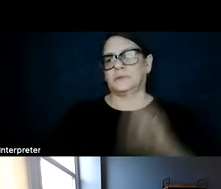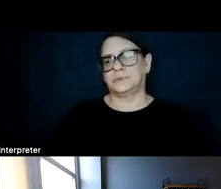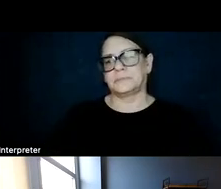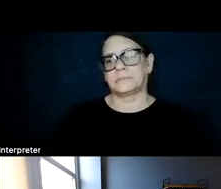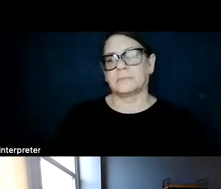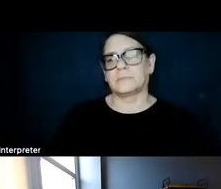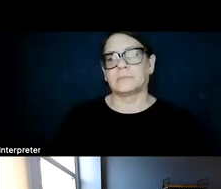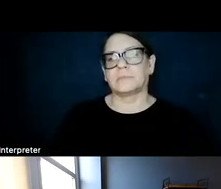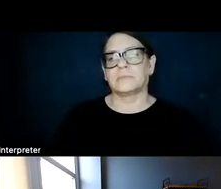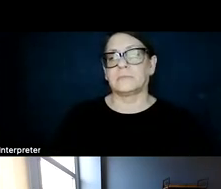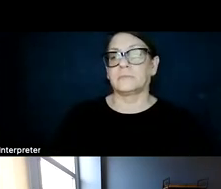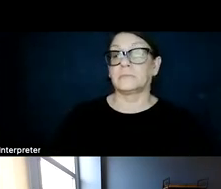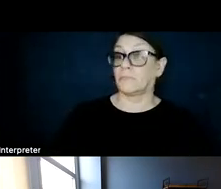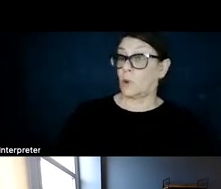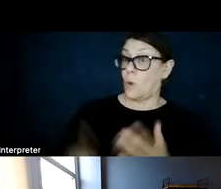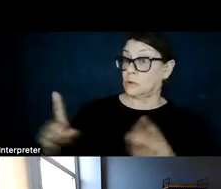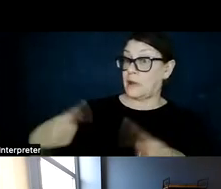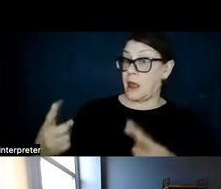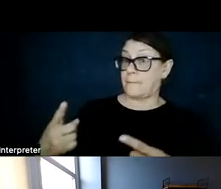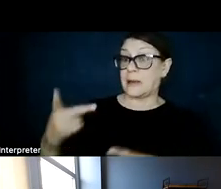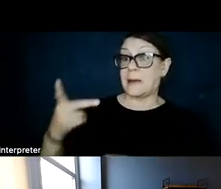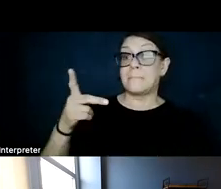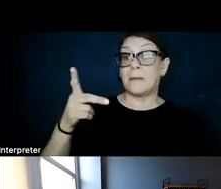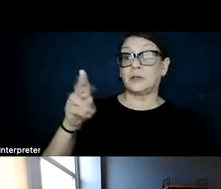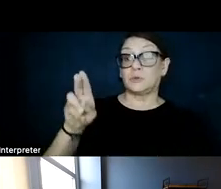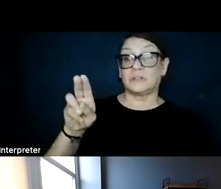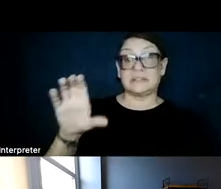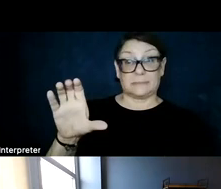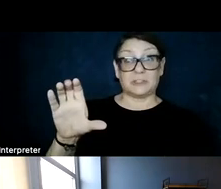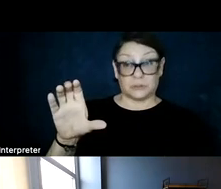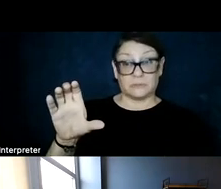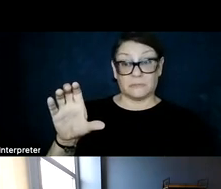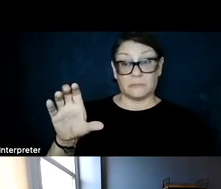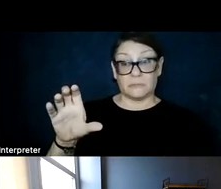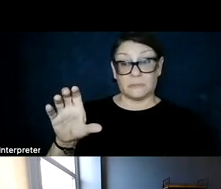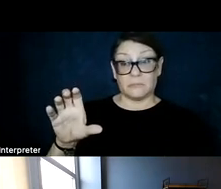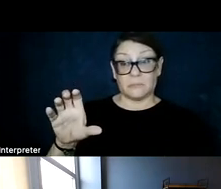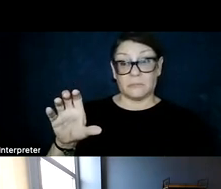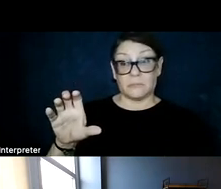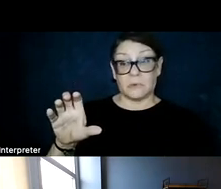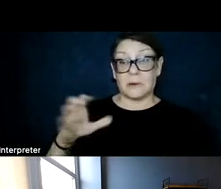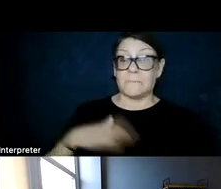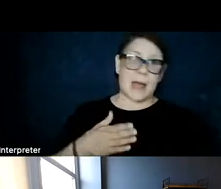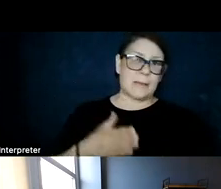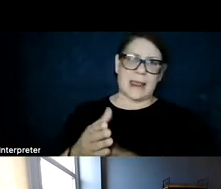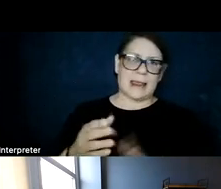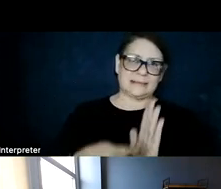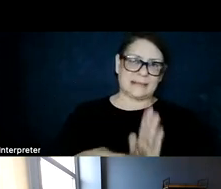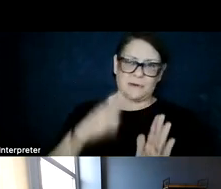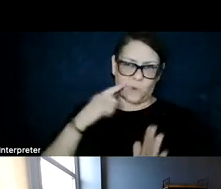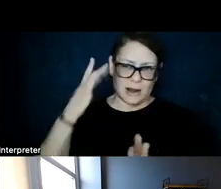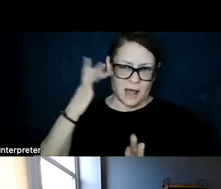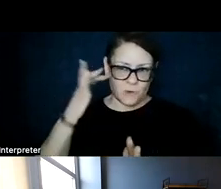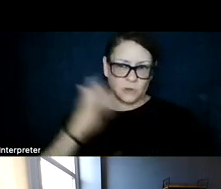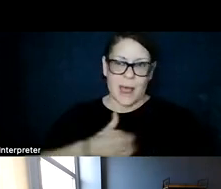So what they have been doing, so public utilities commission, my main example is for California, so I apologize